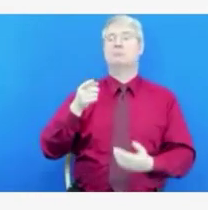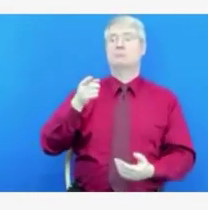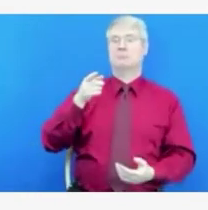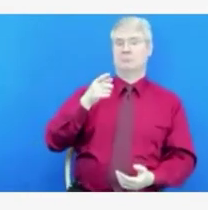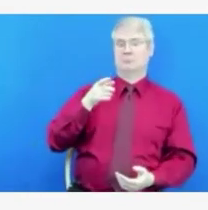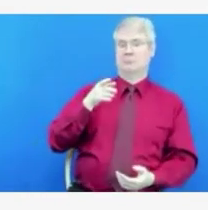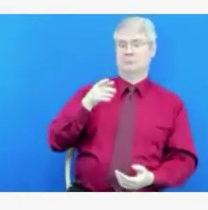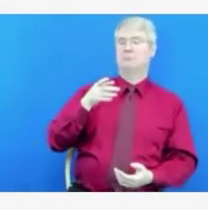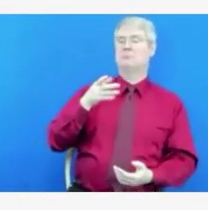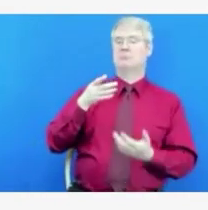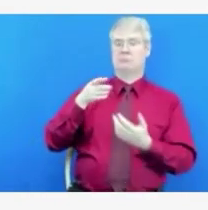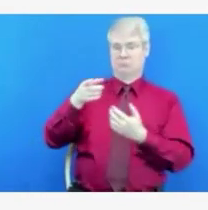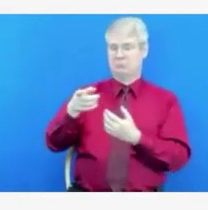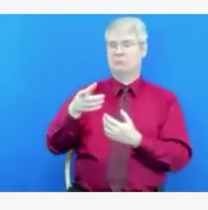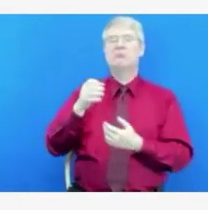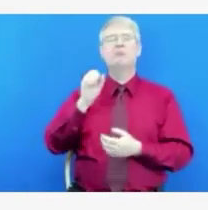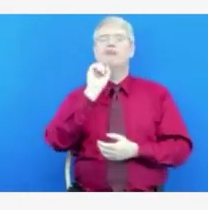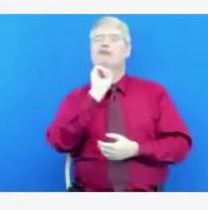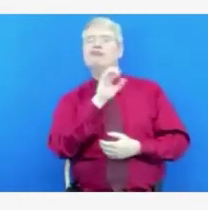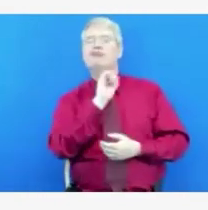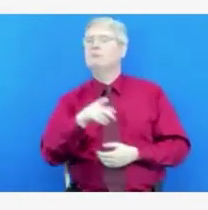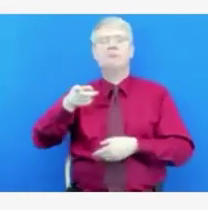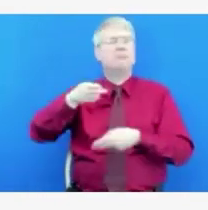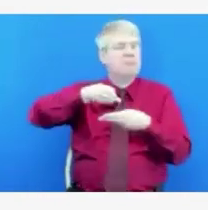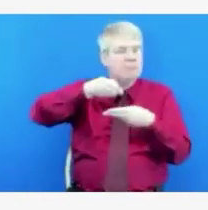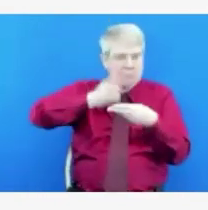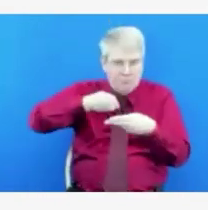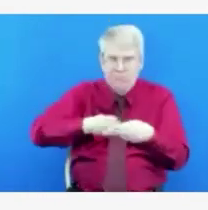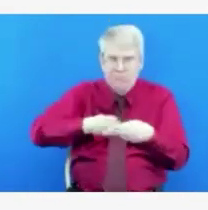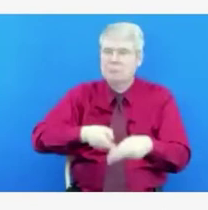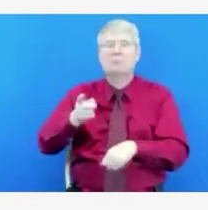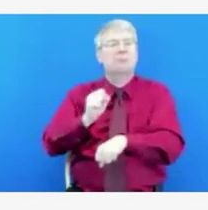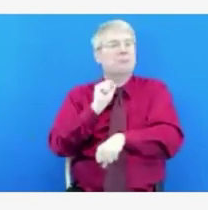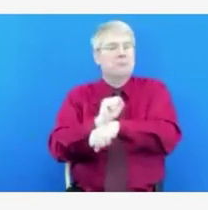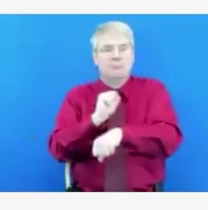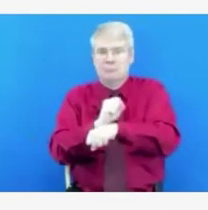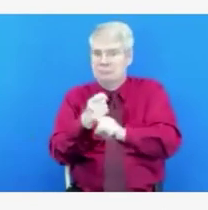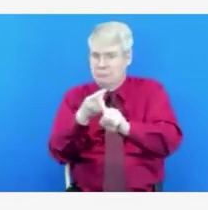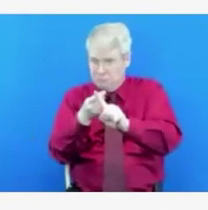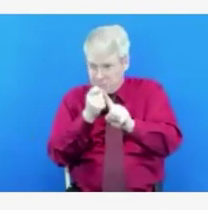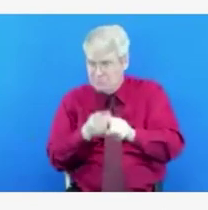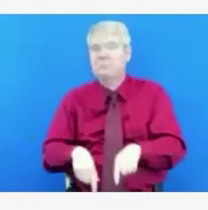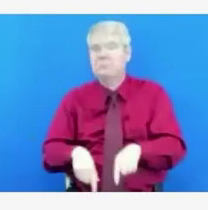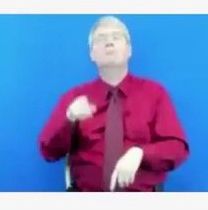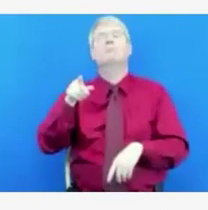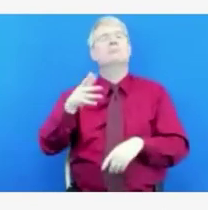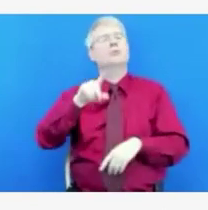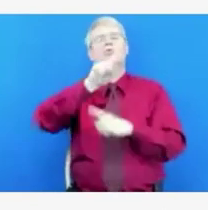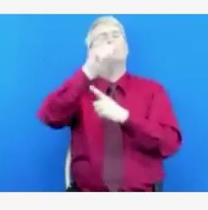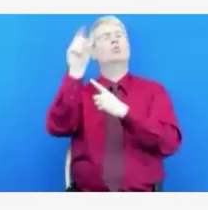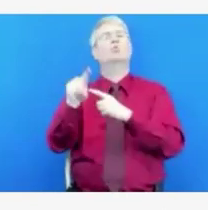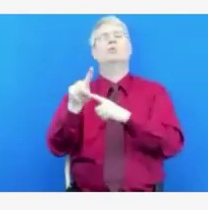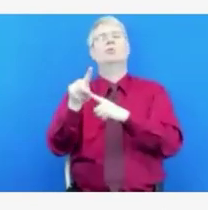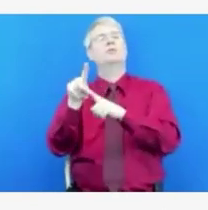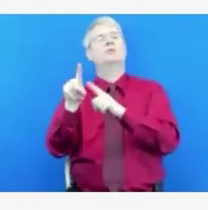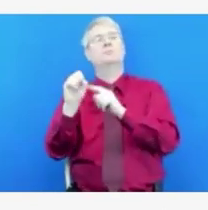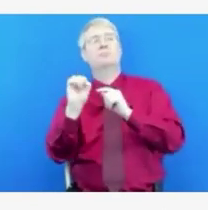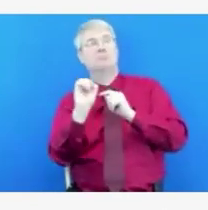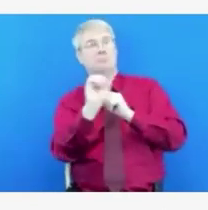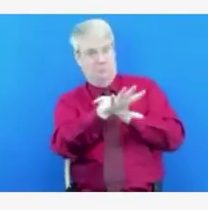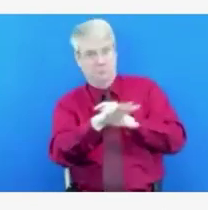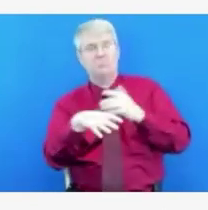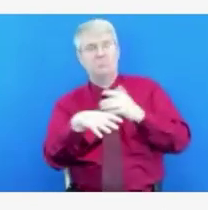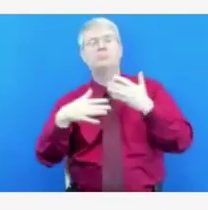media outlet before asking your question. And then remember to clear your hand when you're done so everybody gets a chance to ask a question.